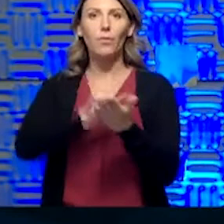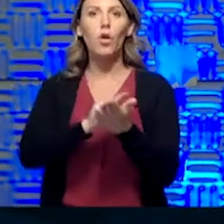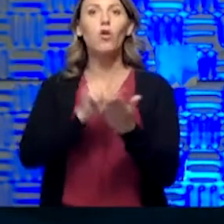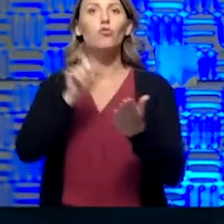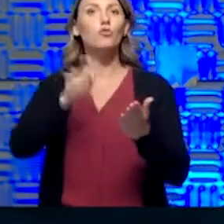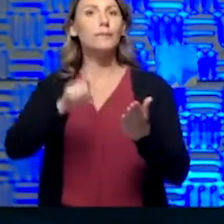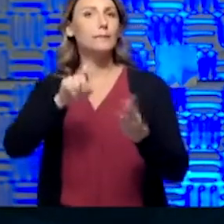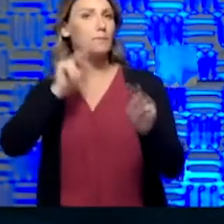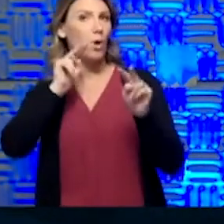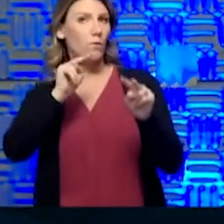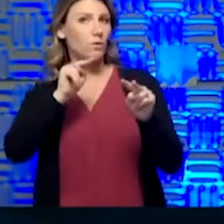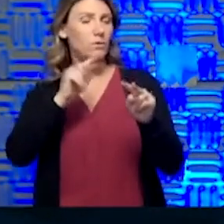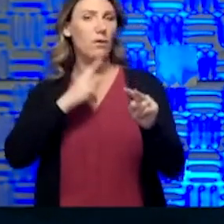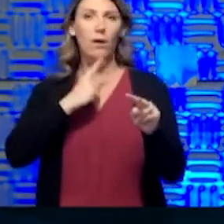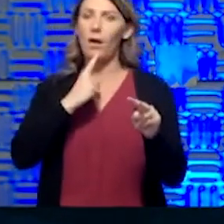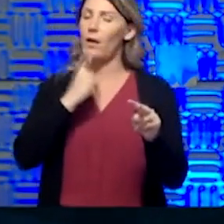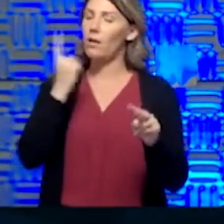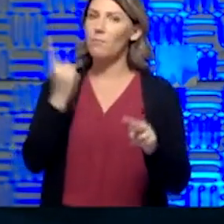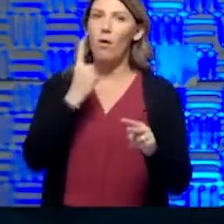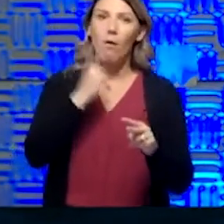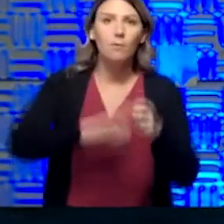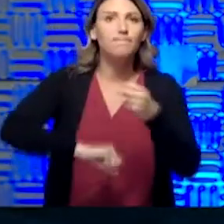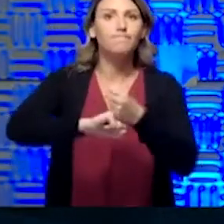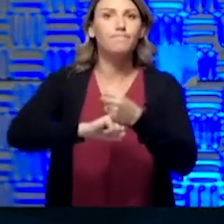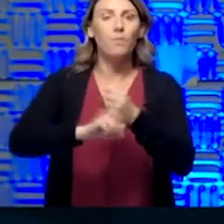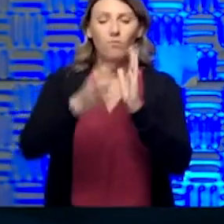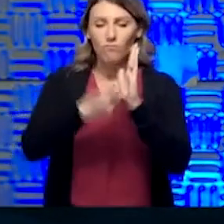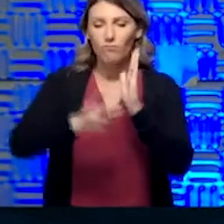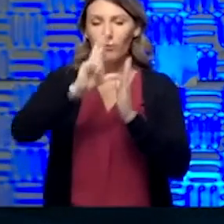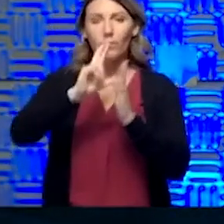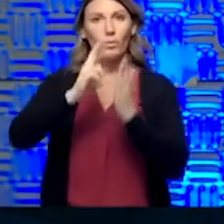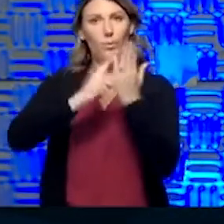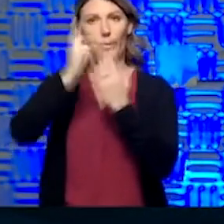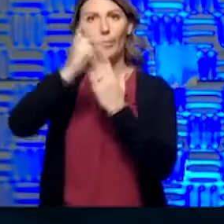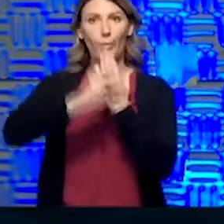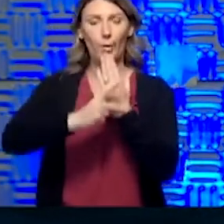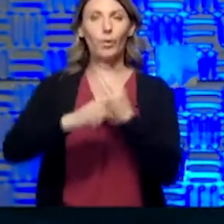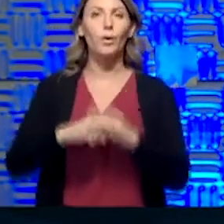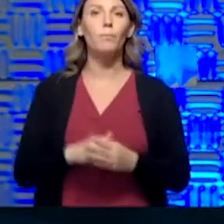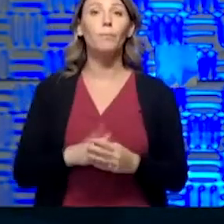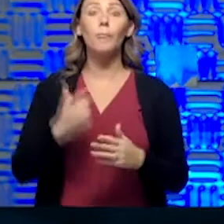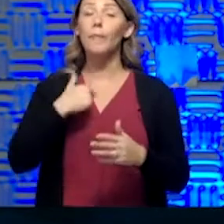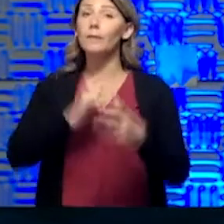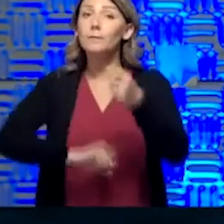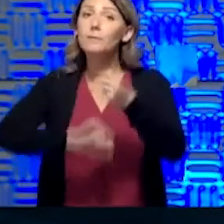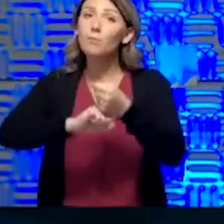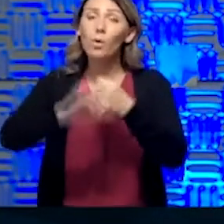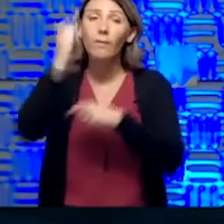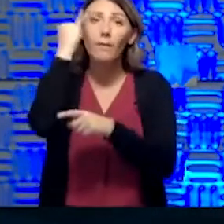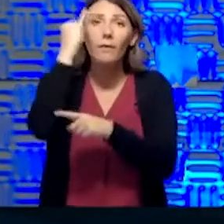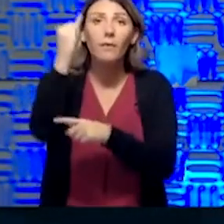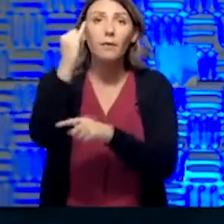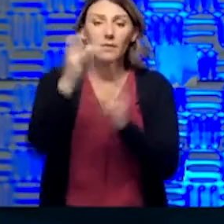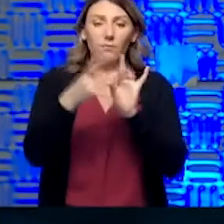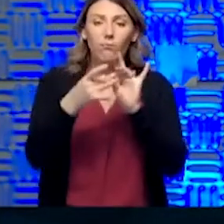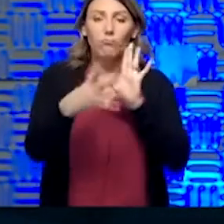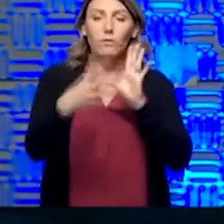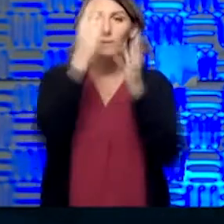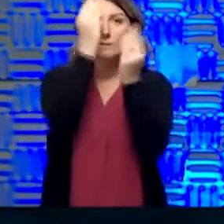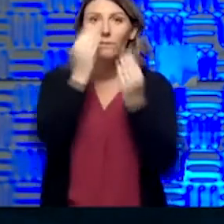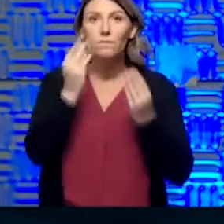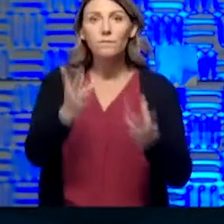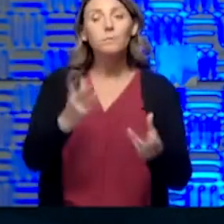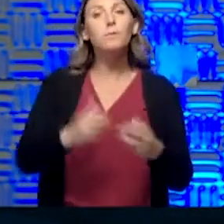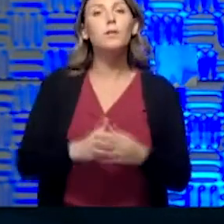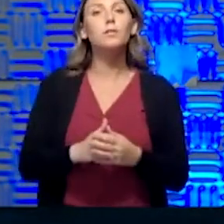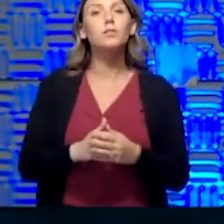I'm all in favor of a review of the program. I support the idea of a release of information about